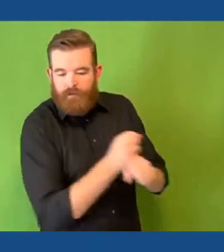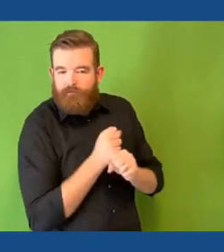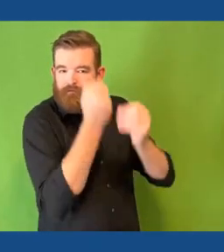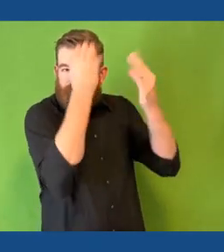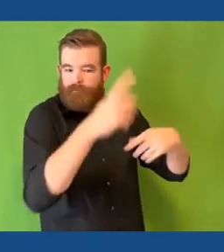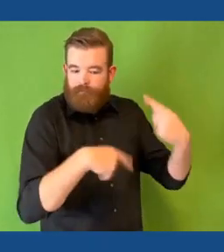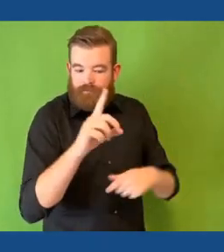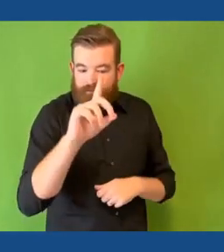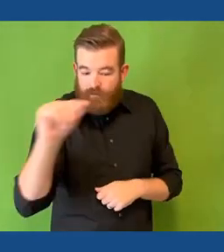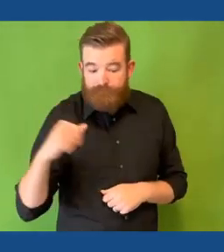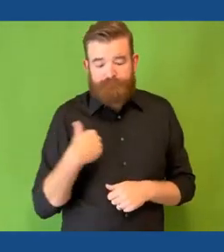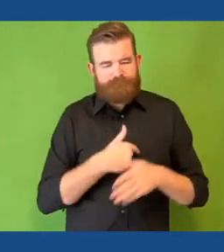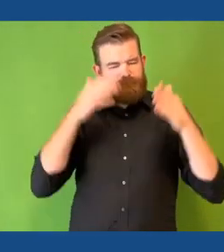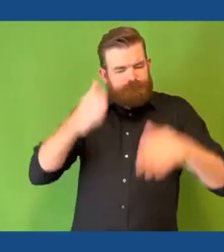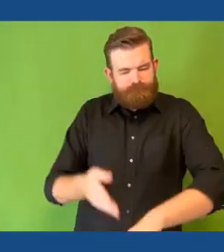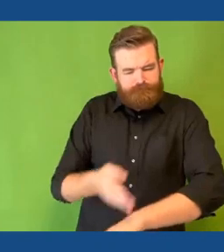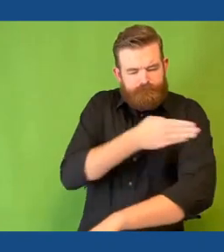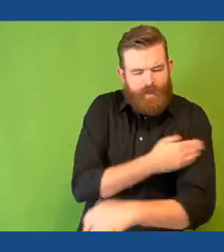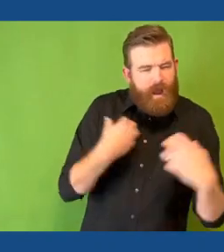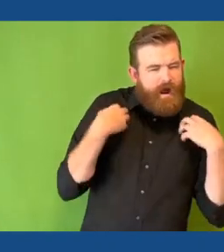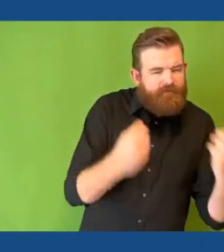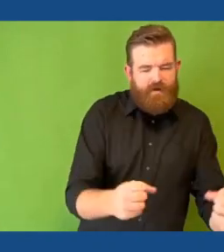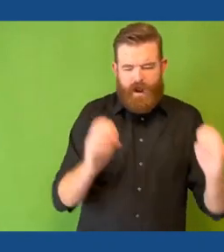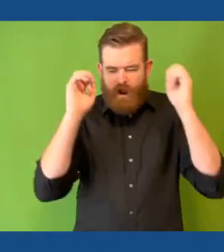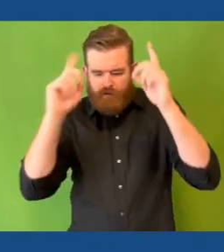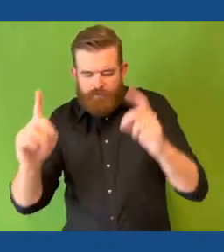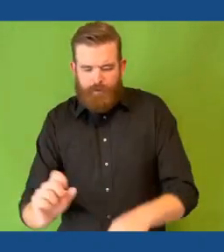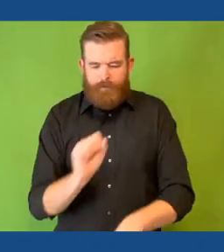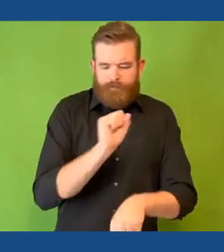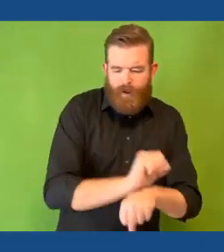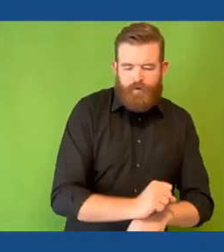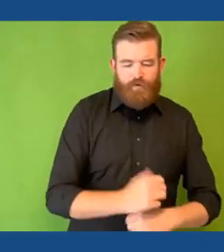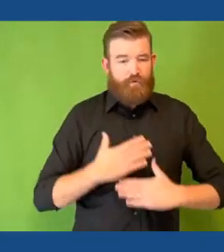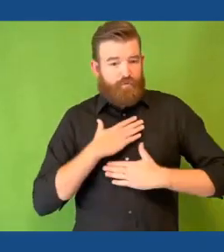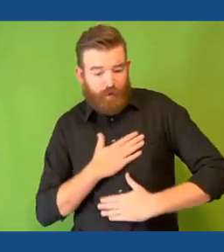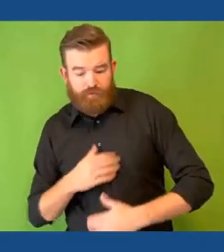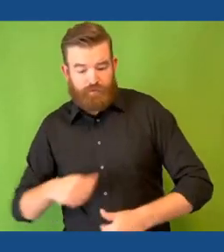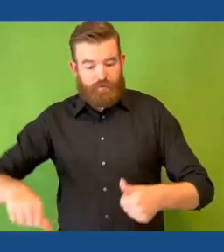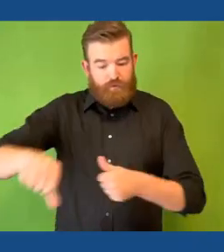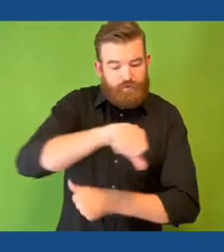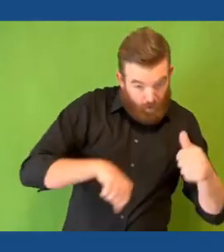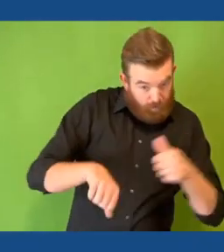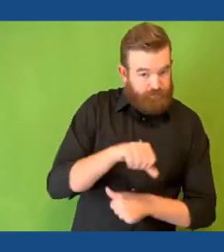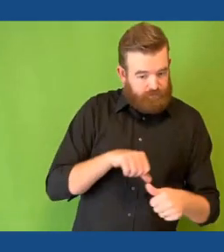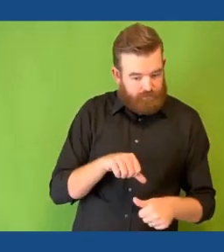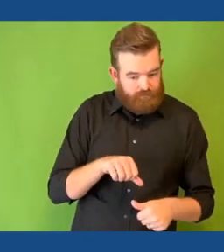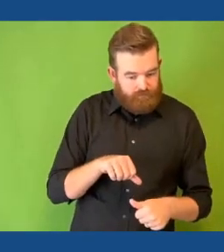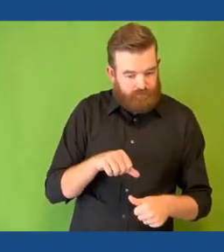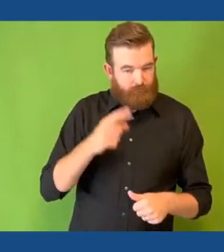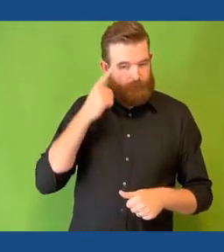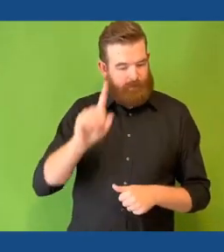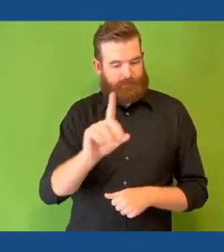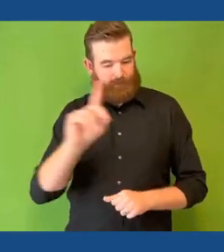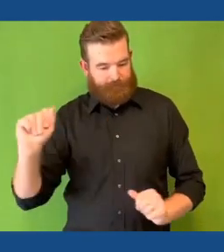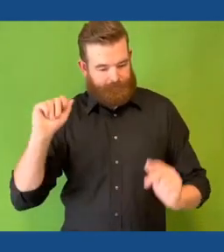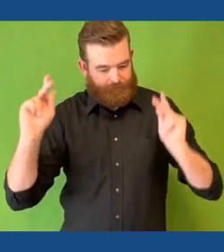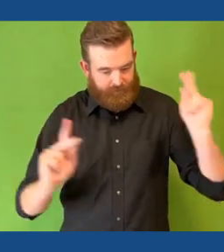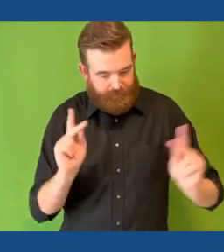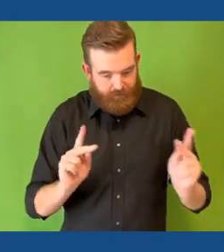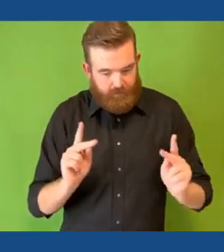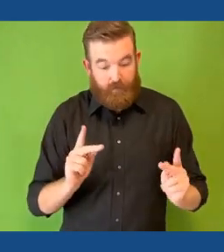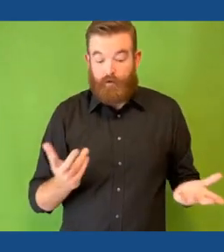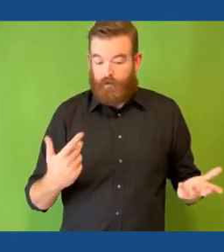on enhancing health, education, employment, recreation, and social engagement for those we serve. By building strong